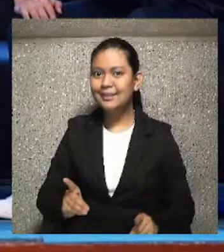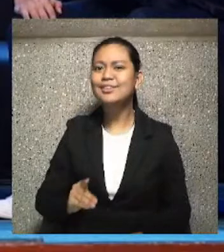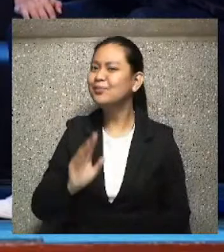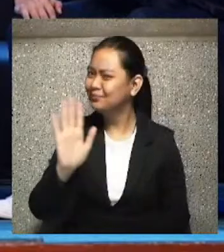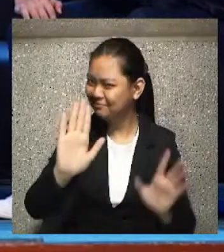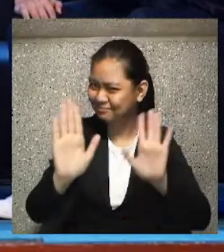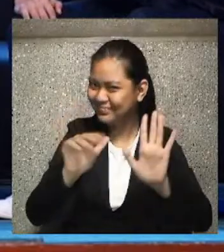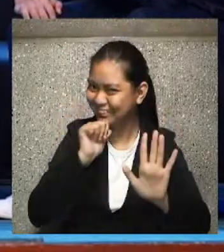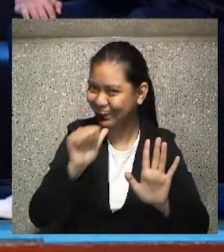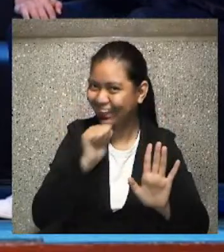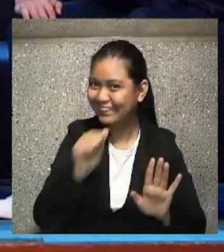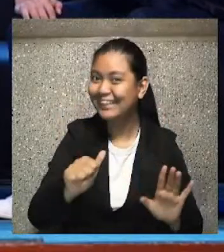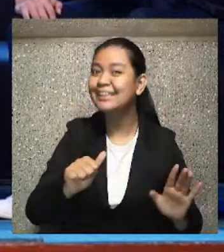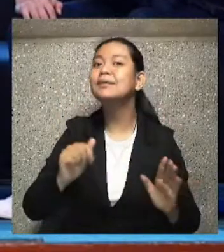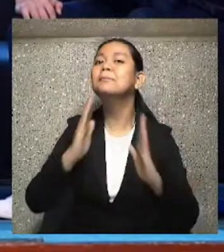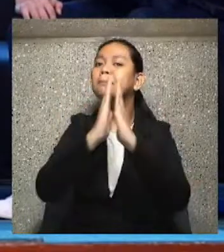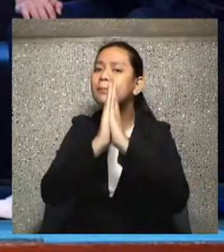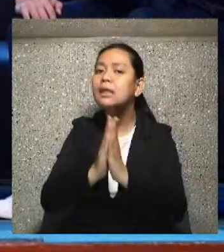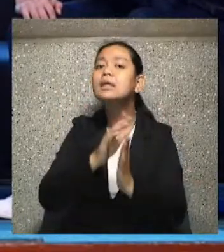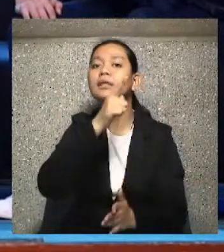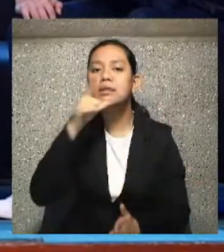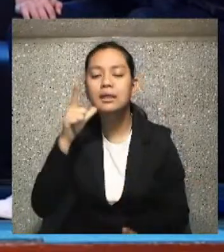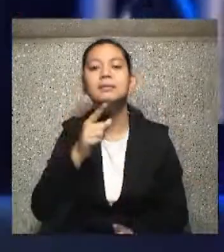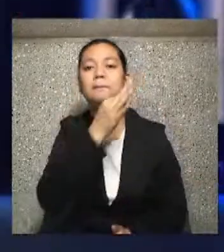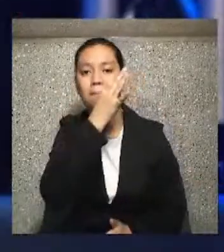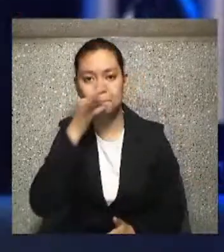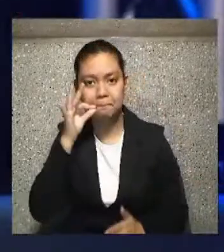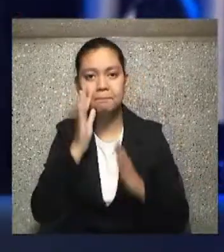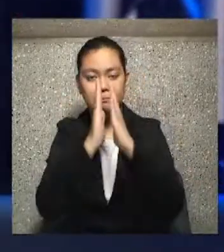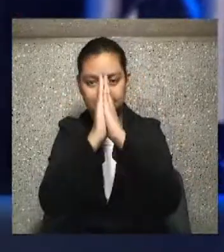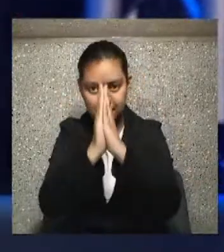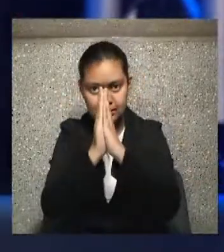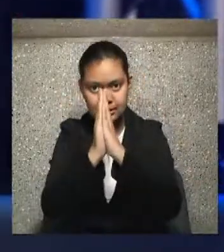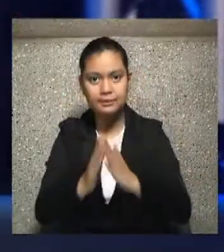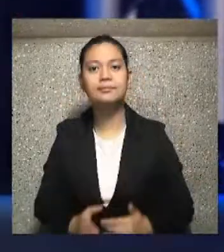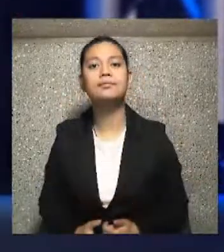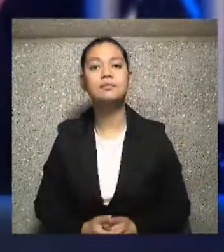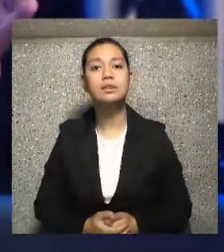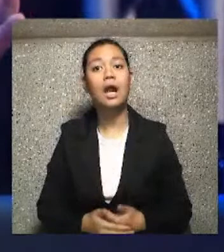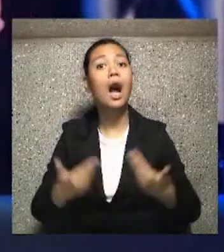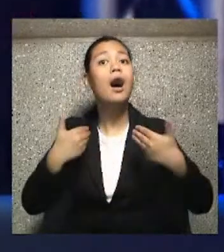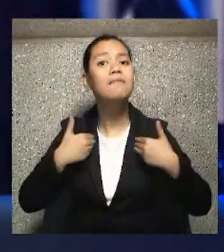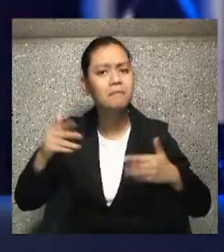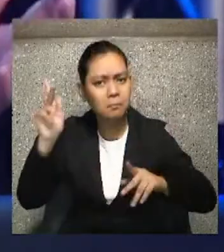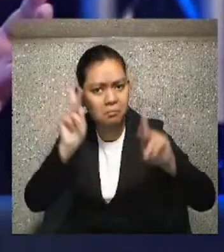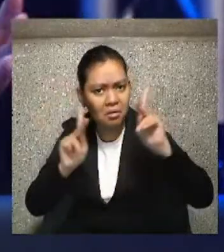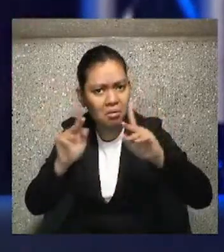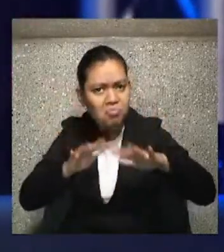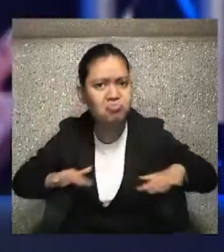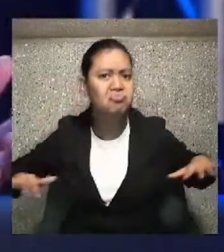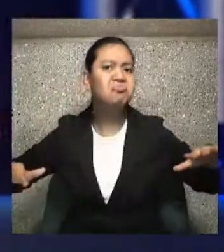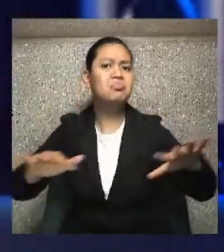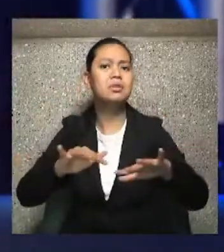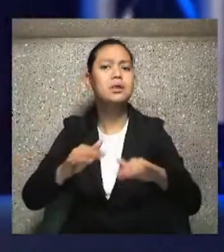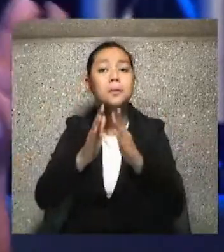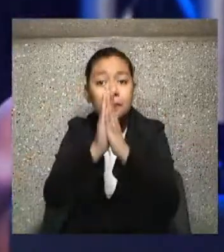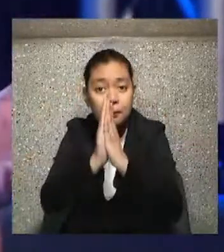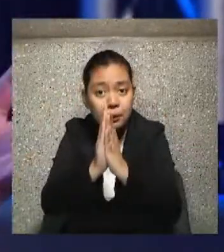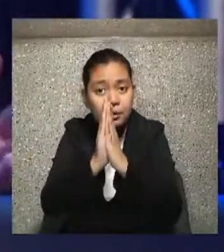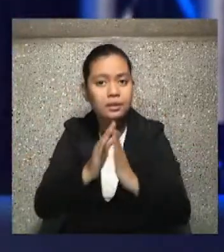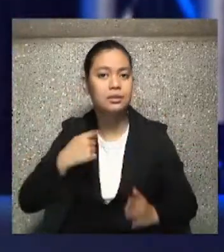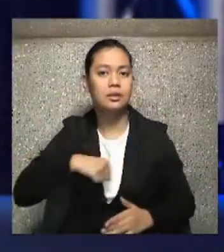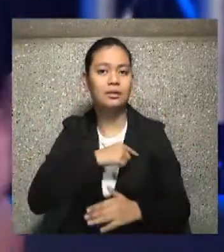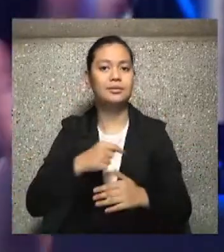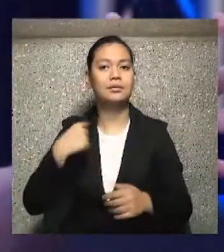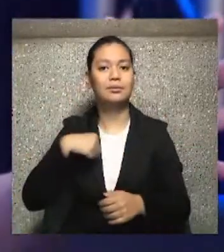about prayer and fasting. And Father Bob, our audience, there are those people who have been with the Lord, serving the Lord, been